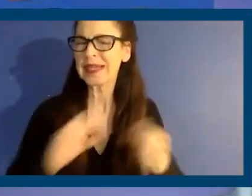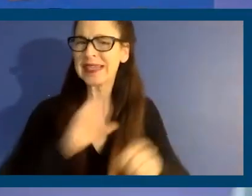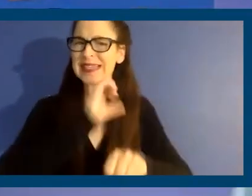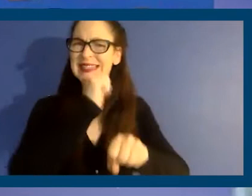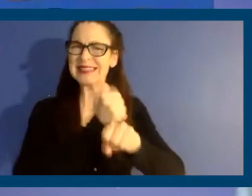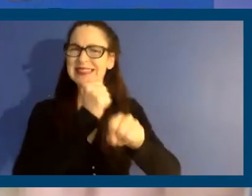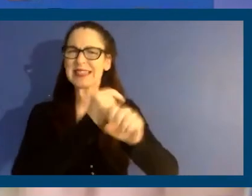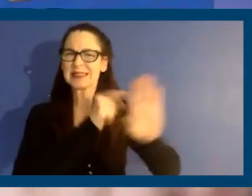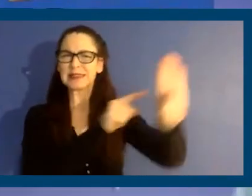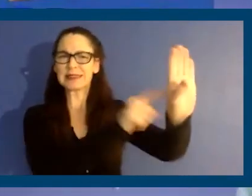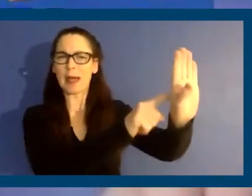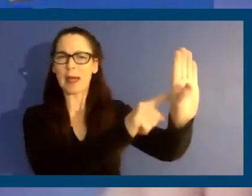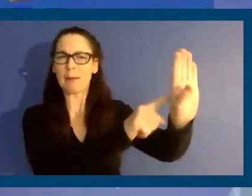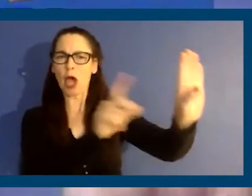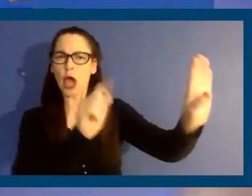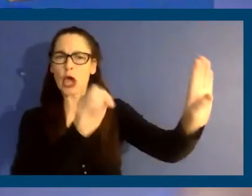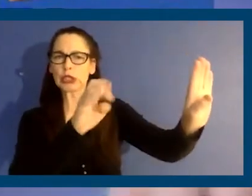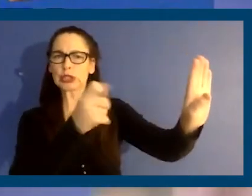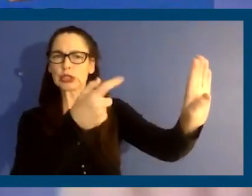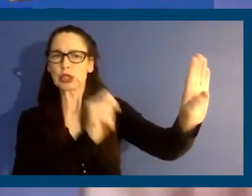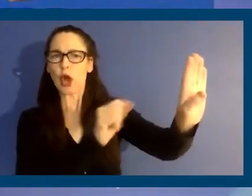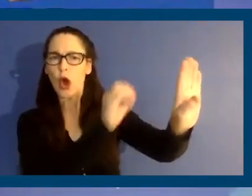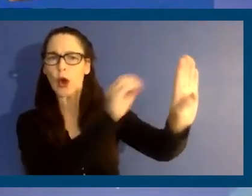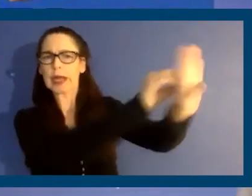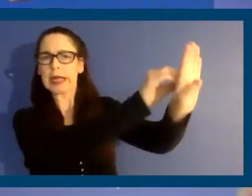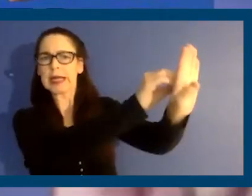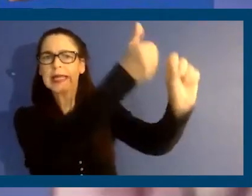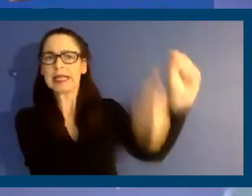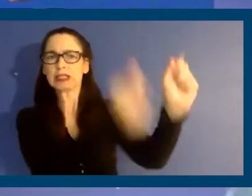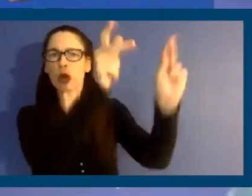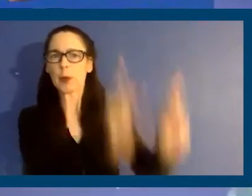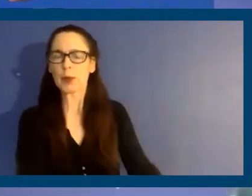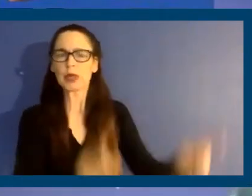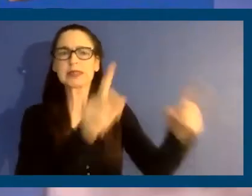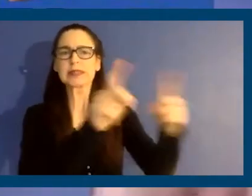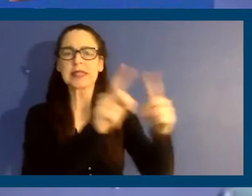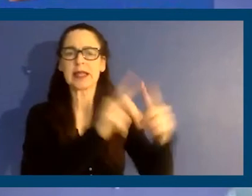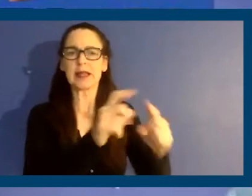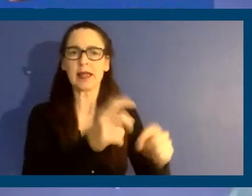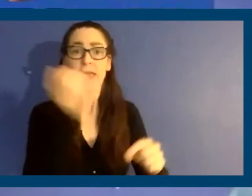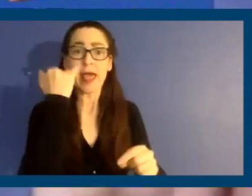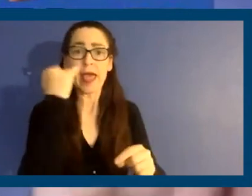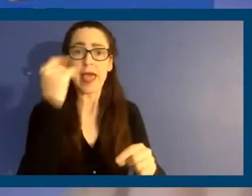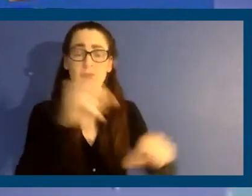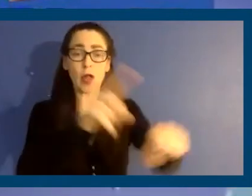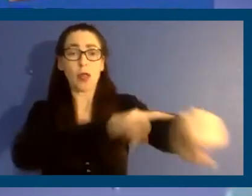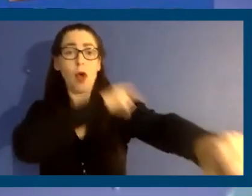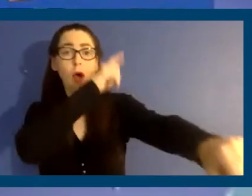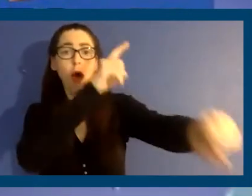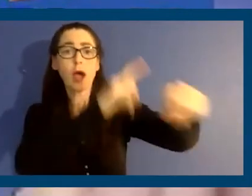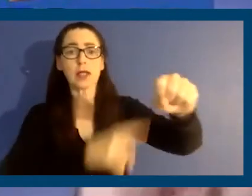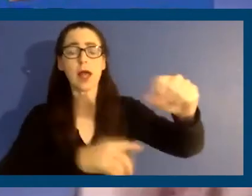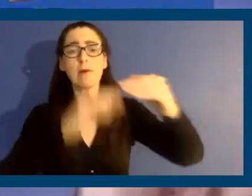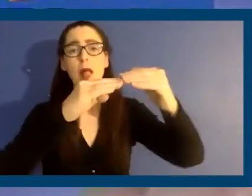bullseye, on the back of every rent-controlled tenant, especially if they're a long-term, low-rent